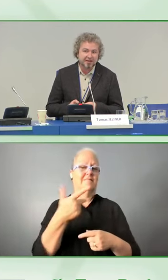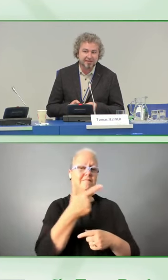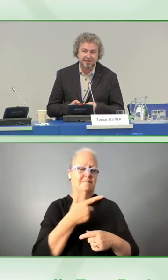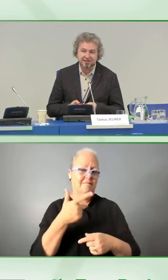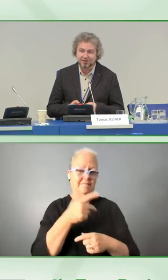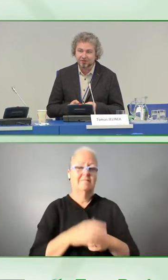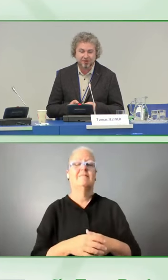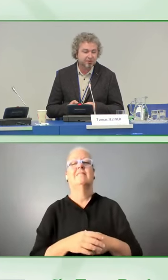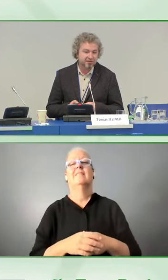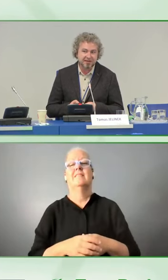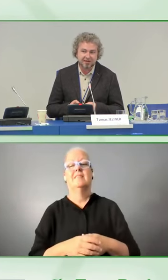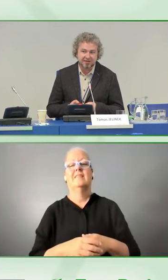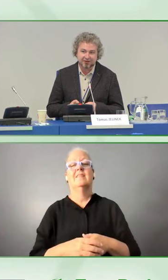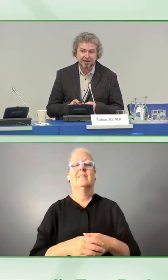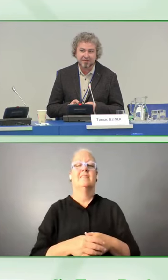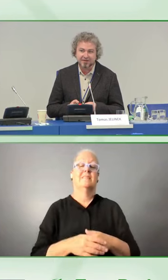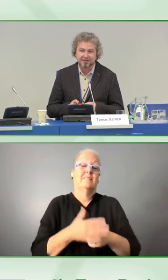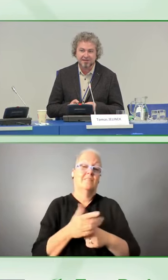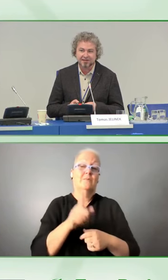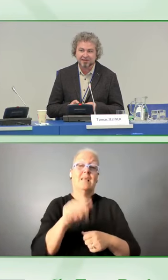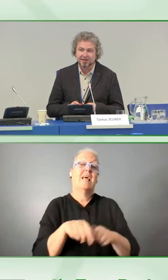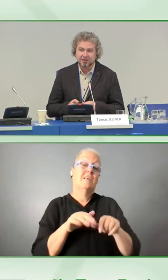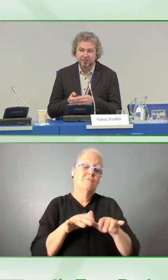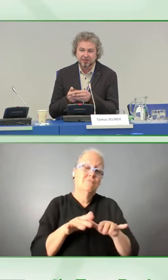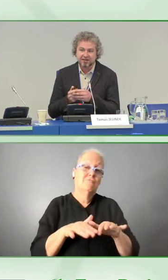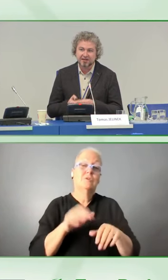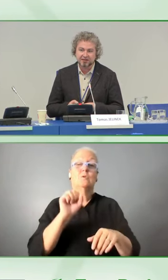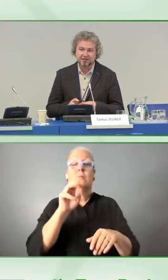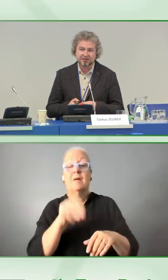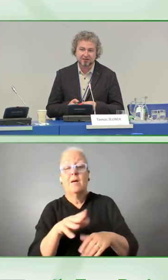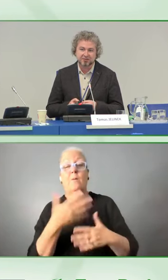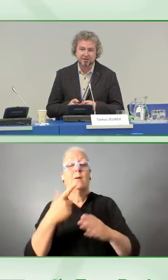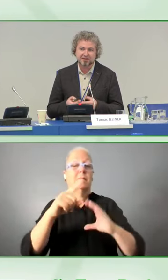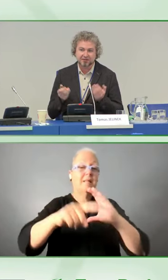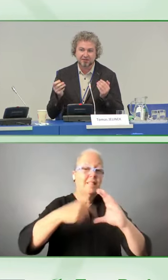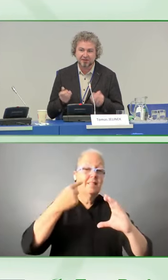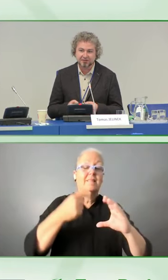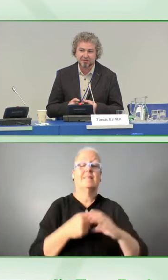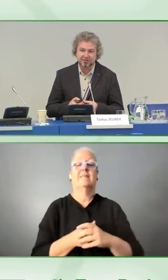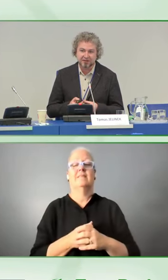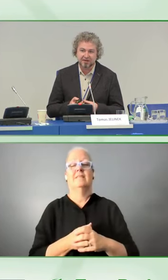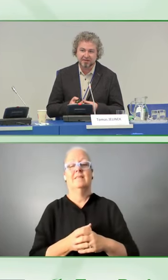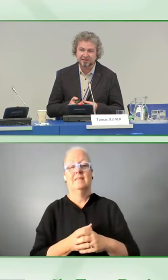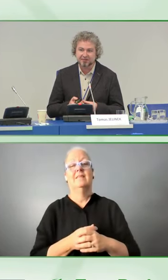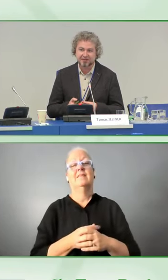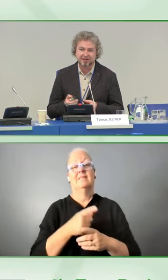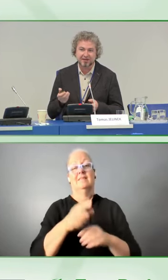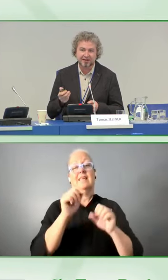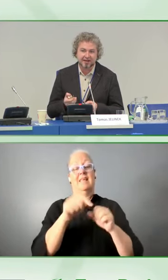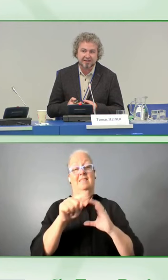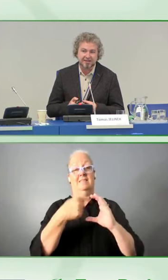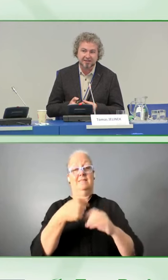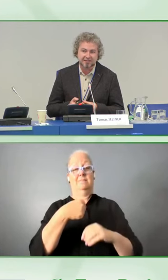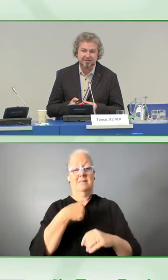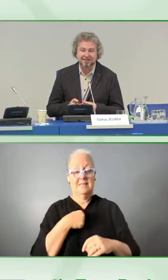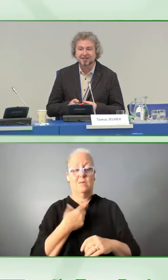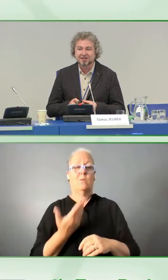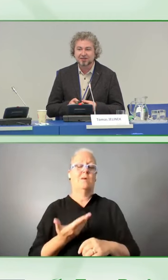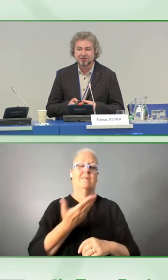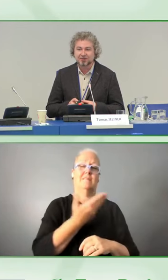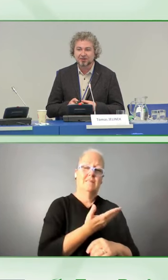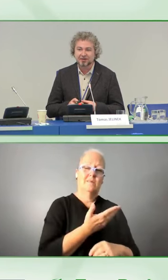you write us on social media or email us, you will get to me, to my colleague Martin and my colleague Alex.